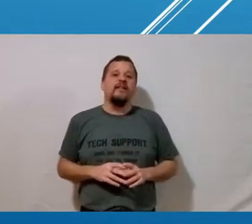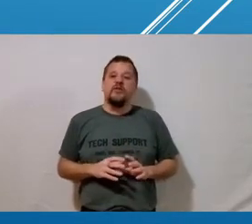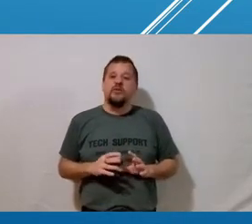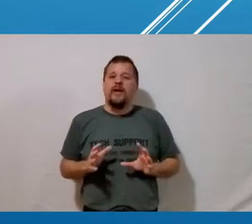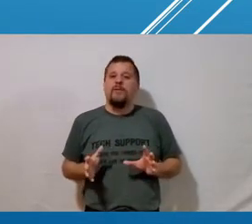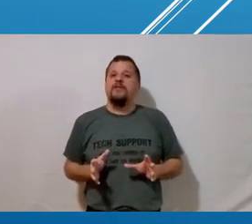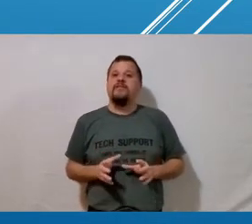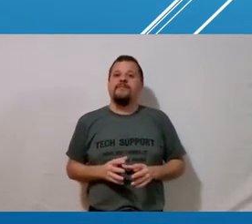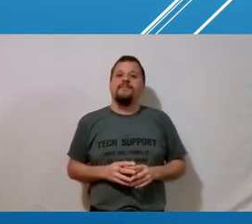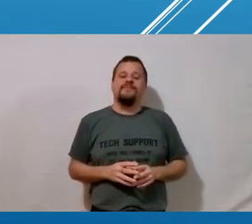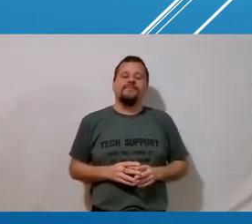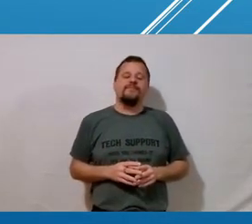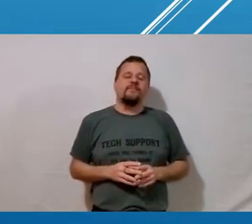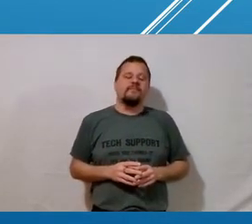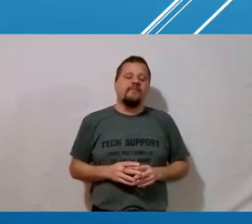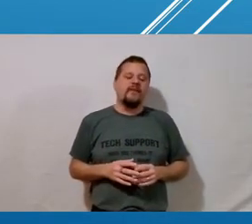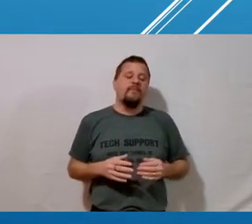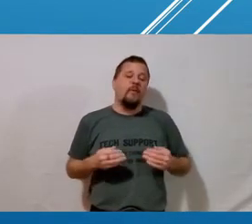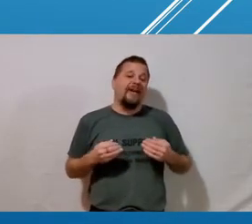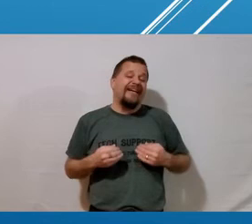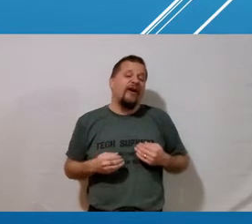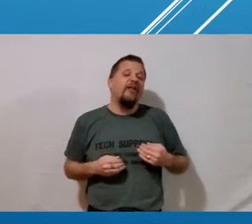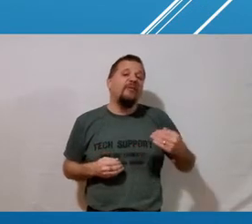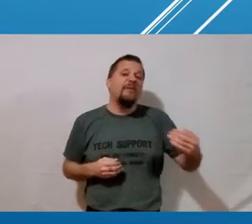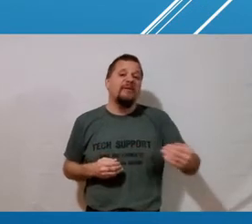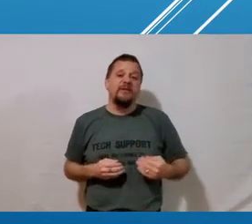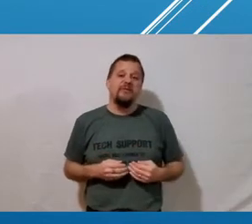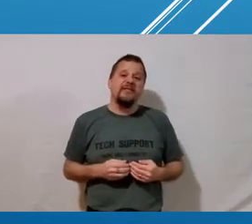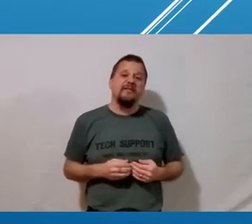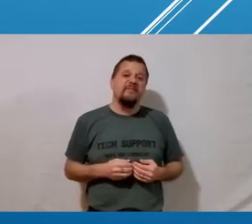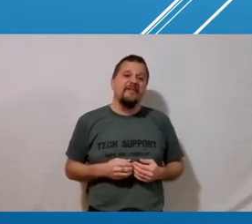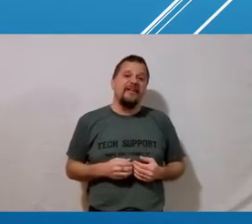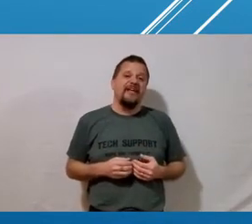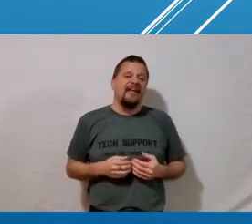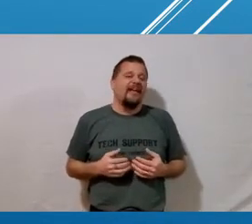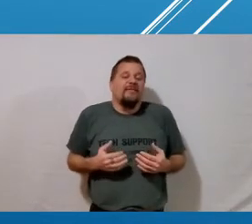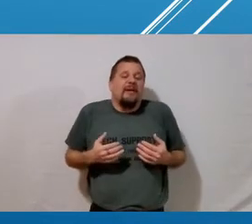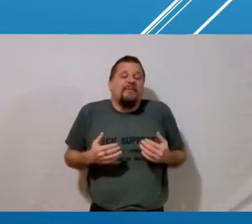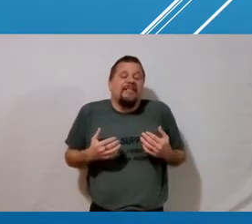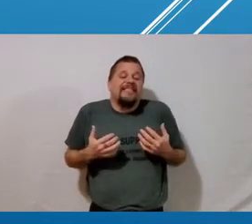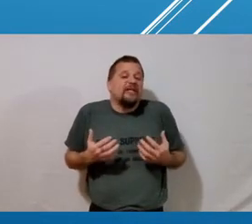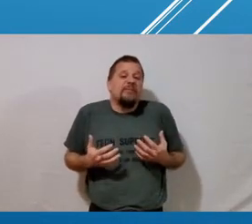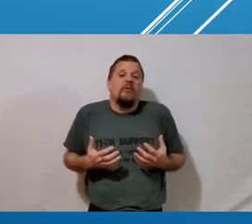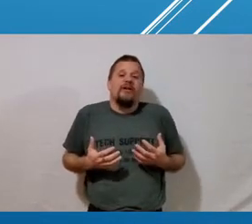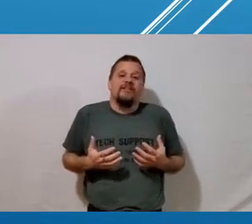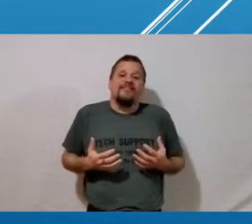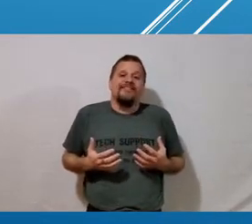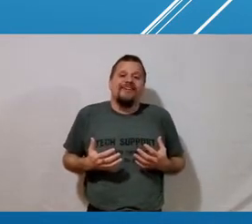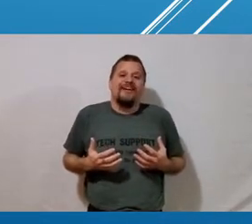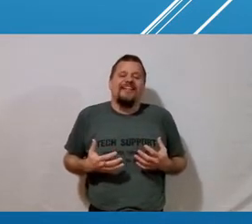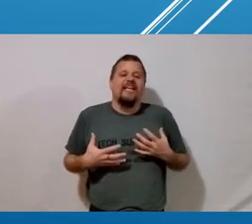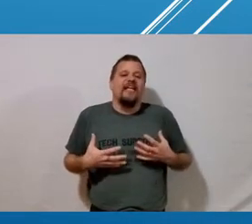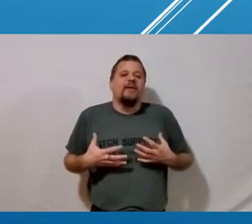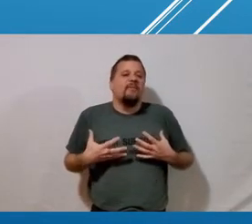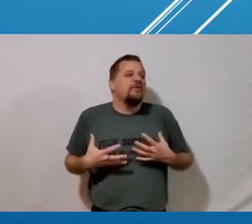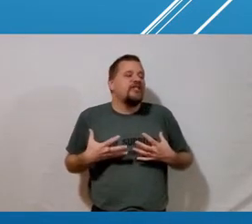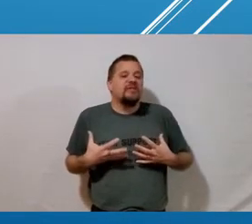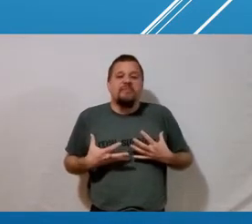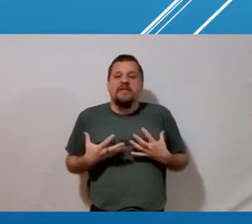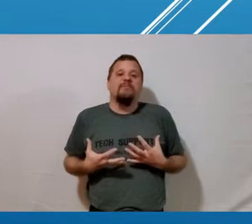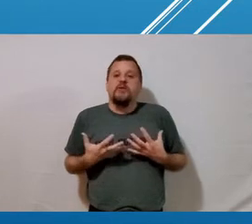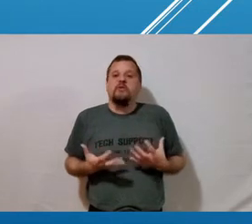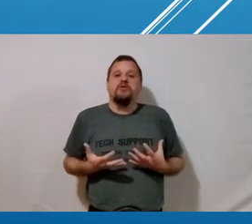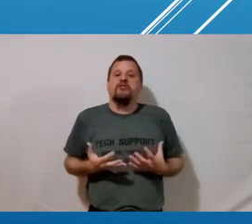worse than swear words but when i hear other people use them my blood still boils right the